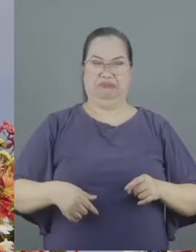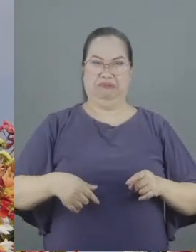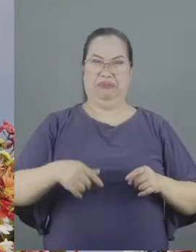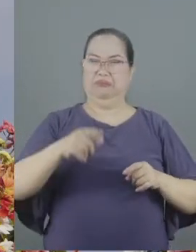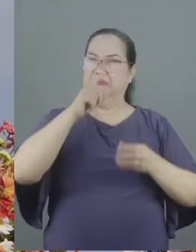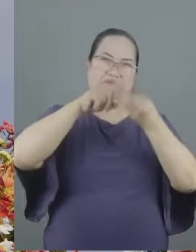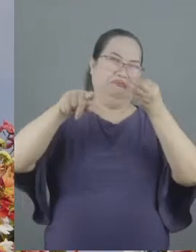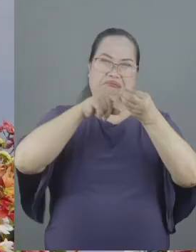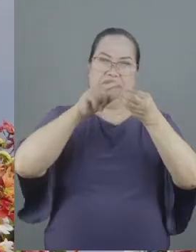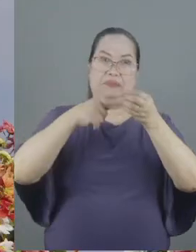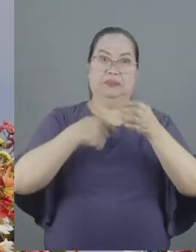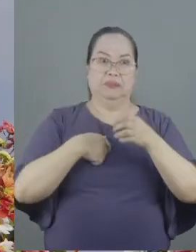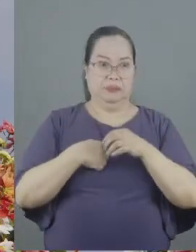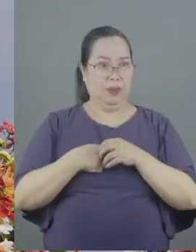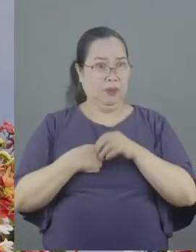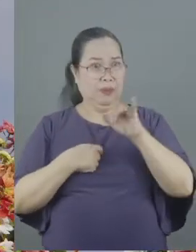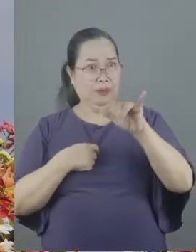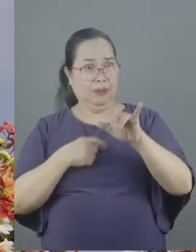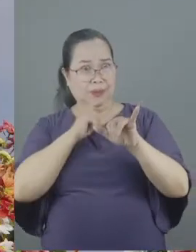of course I judged you